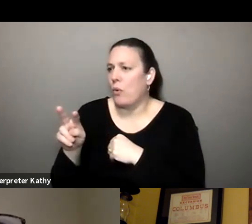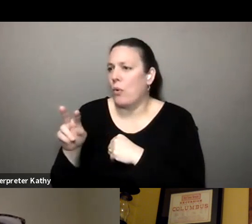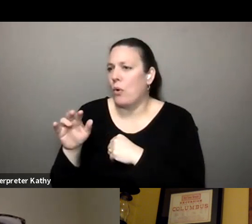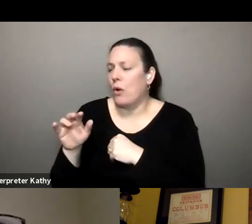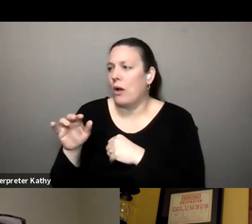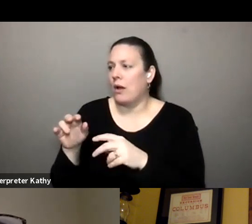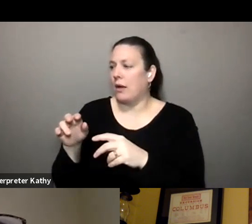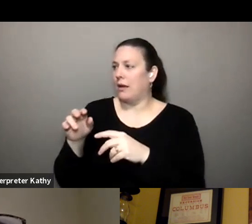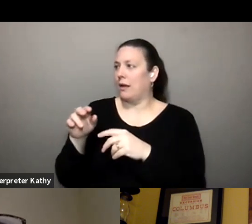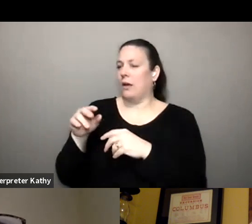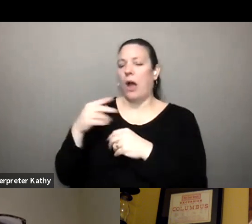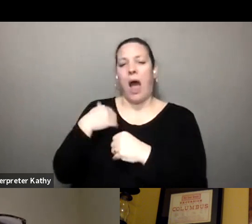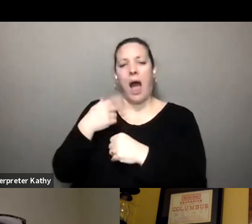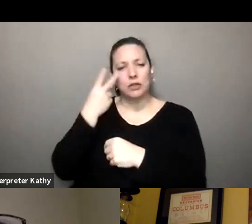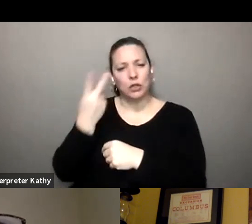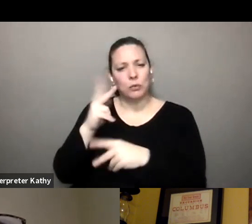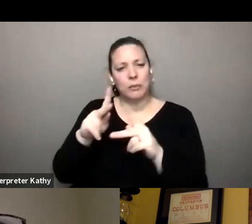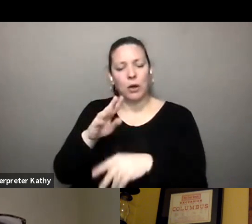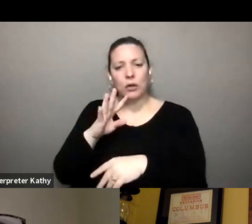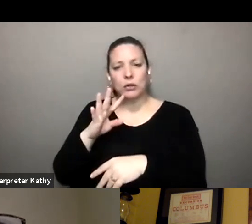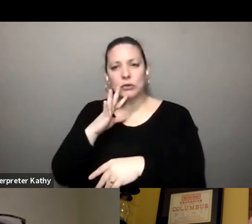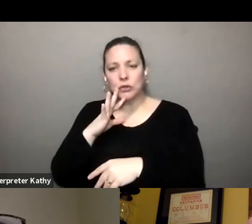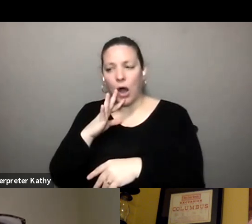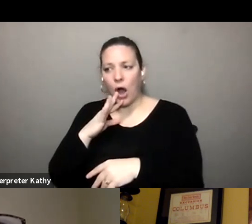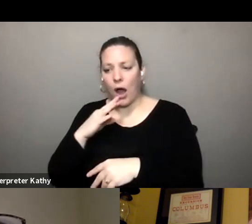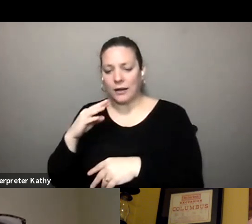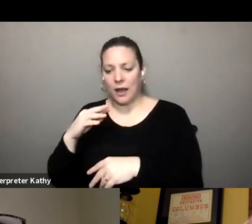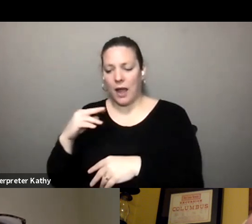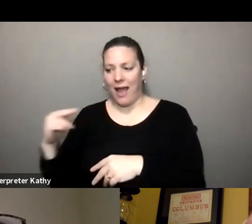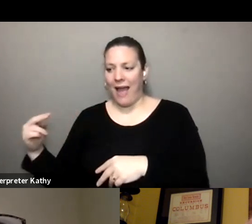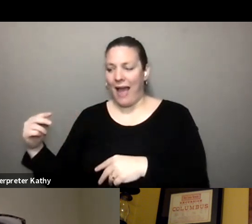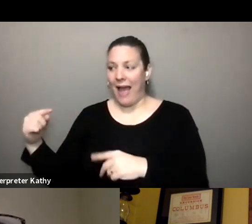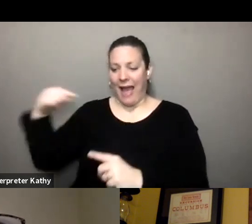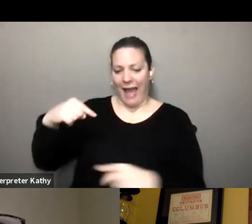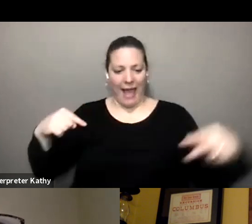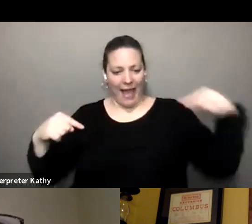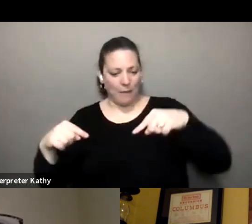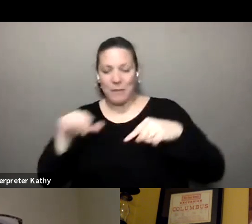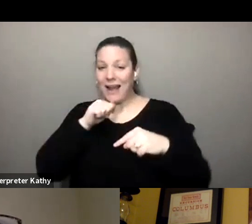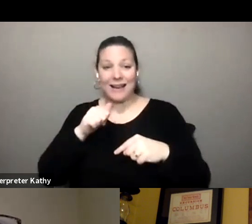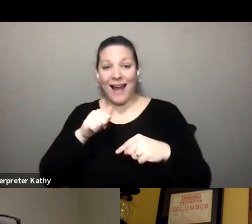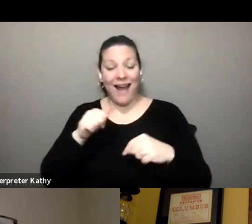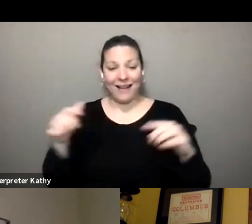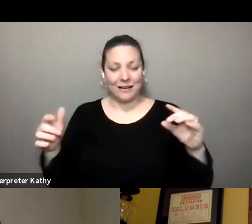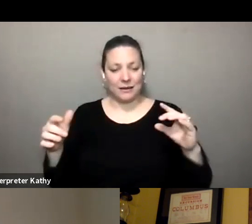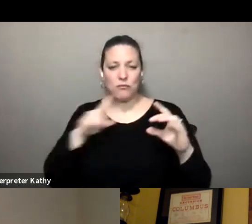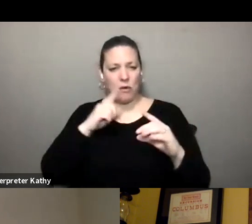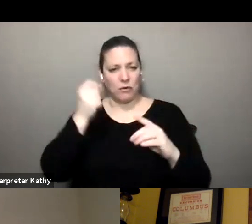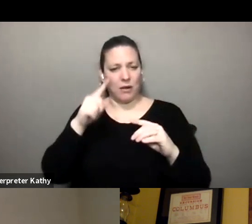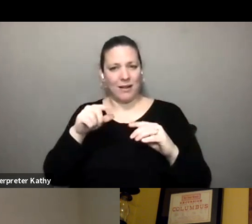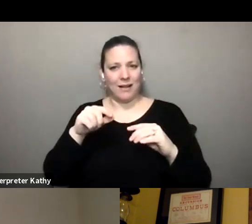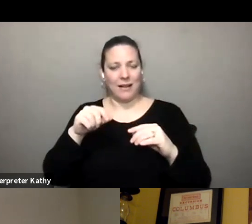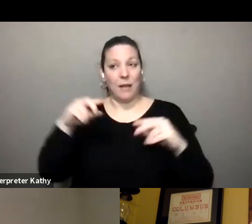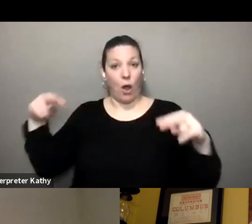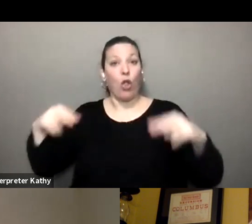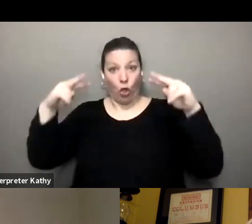to each other talk at each other they were talking about two completely different things and and but connecting making eye